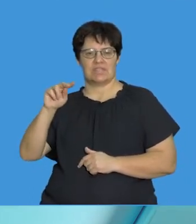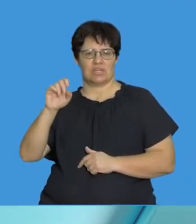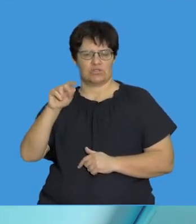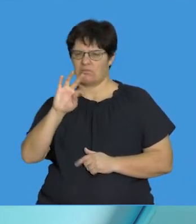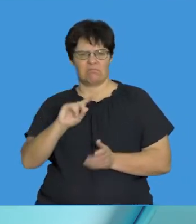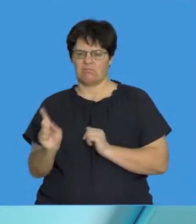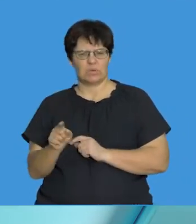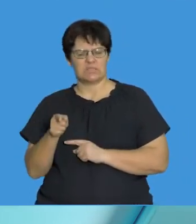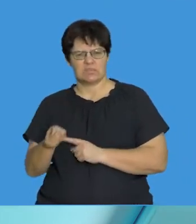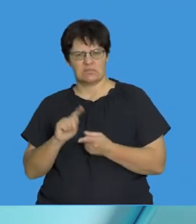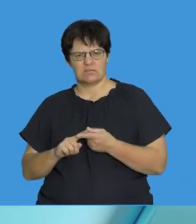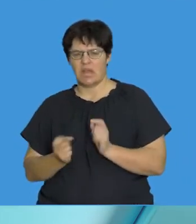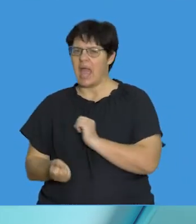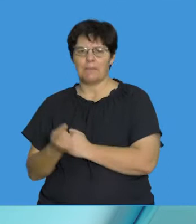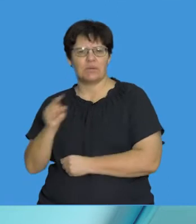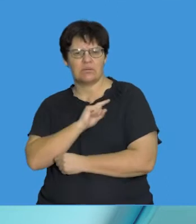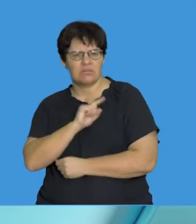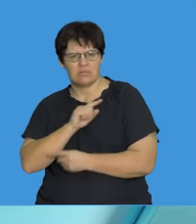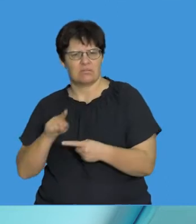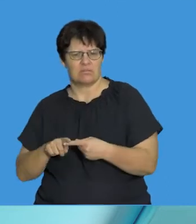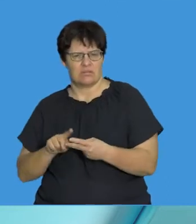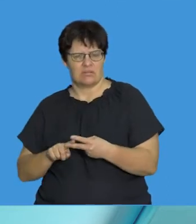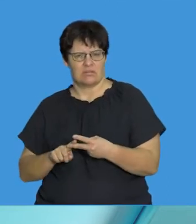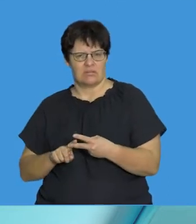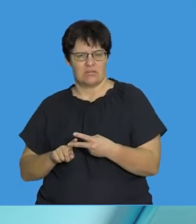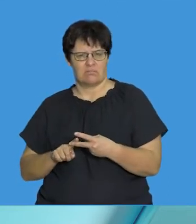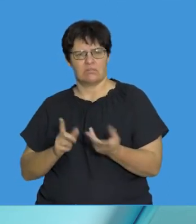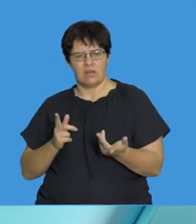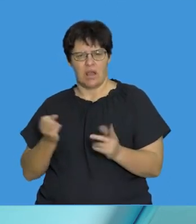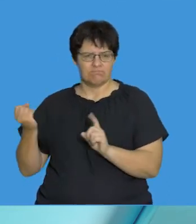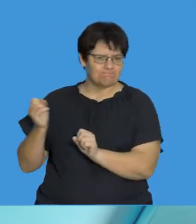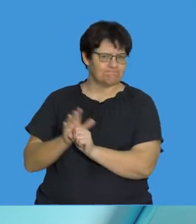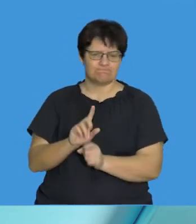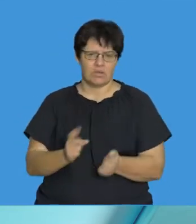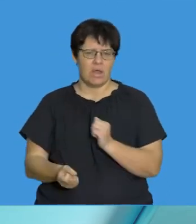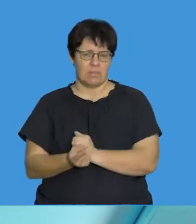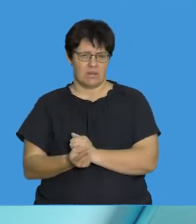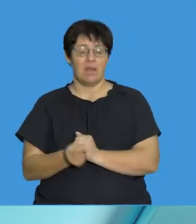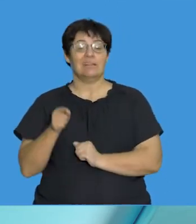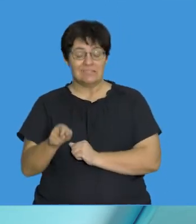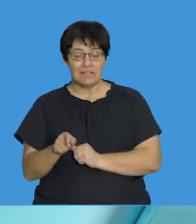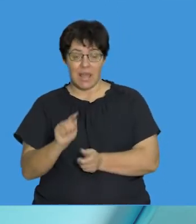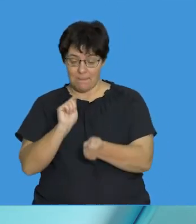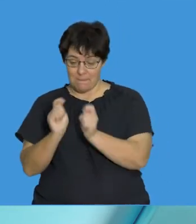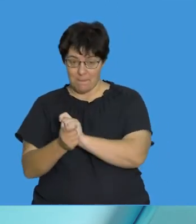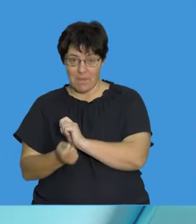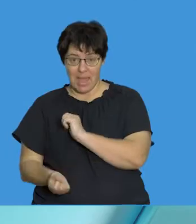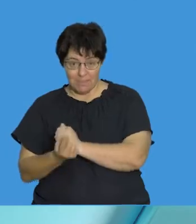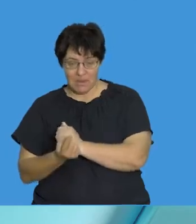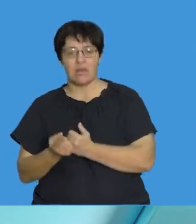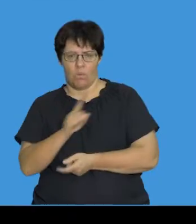how this occurs, what are the factors that cause these mutations, and we're going to look at the possible effects of these mutations.